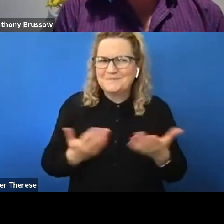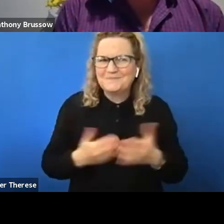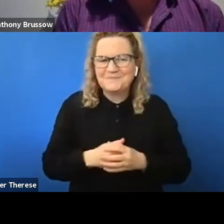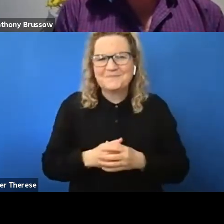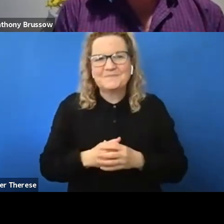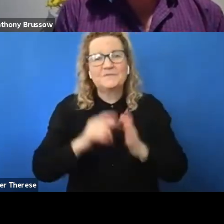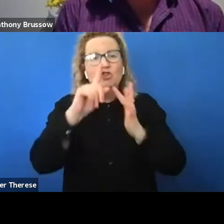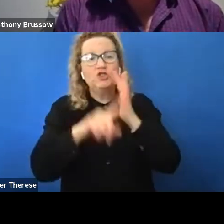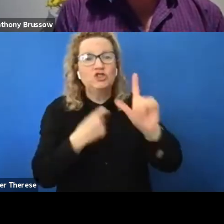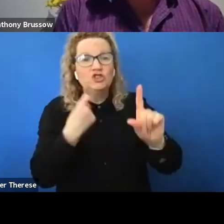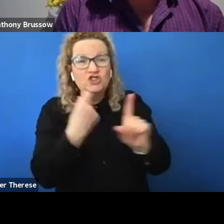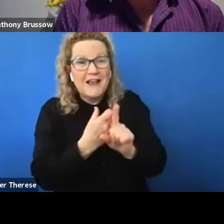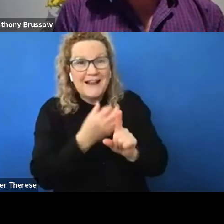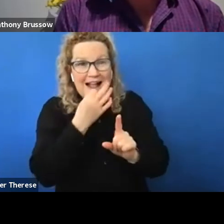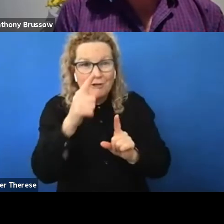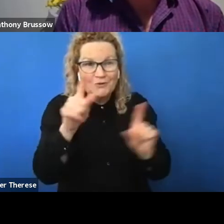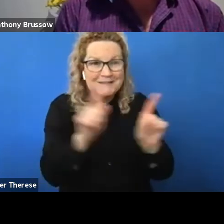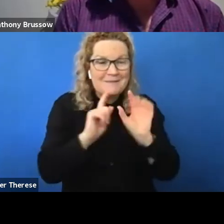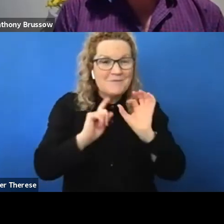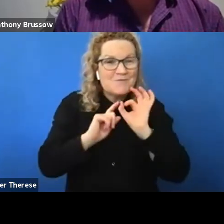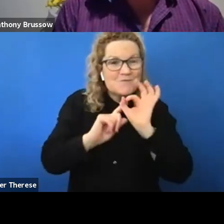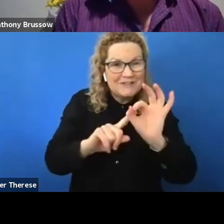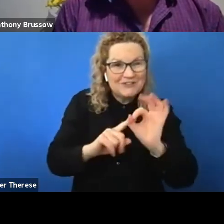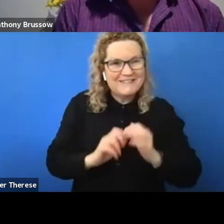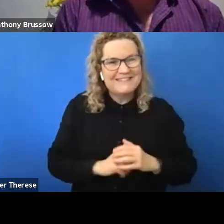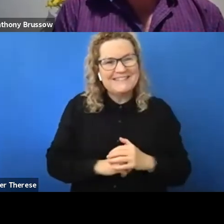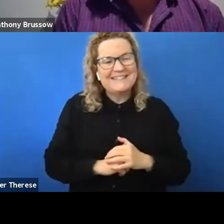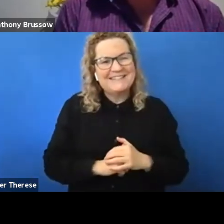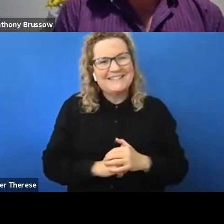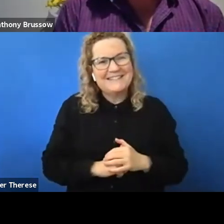about you? What would you change or improve if you had your time again?